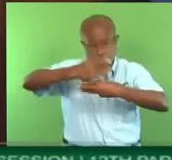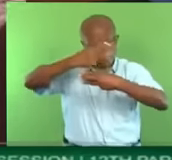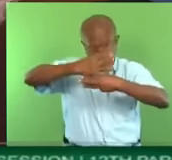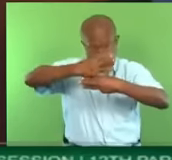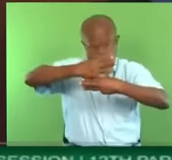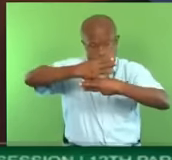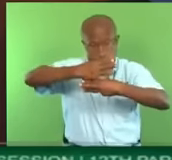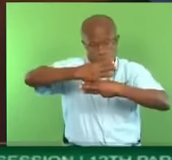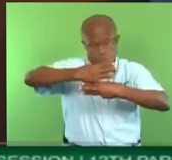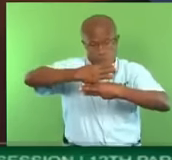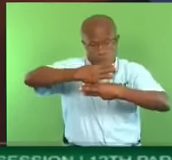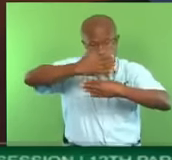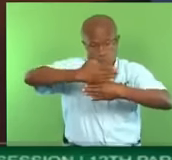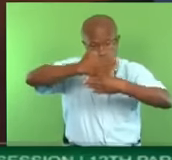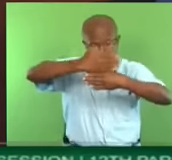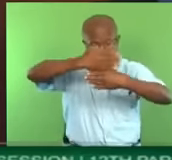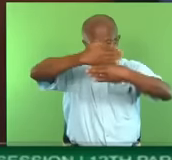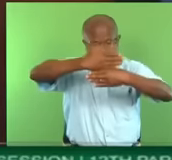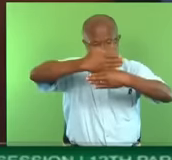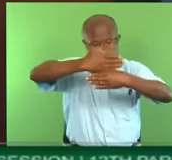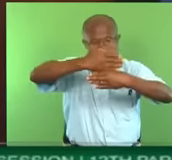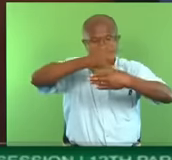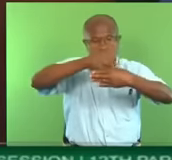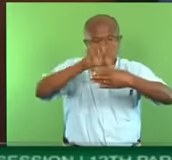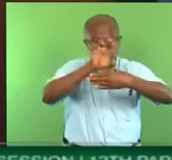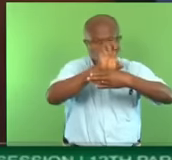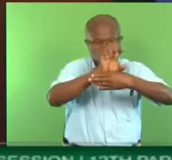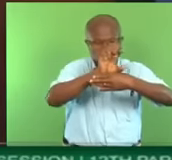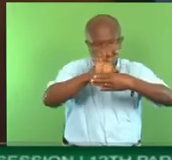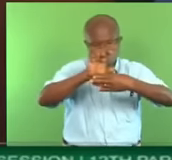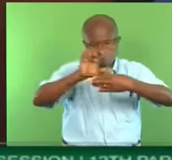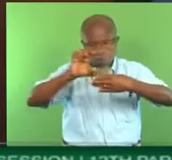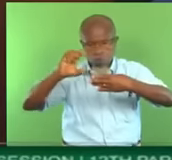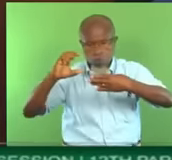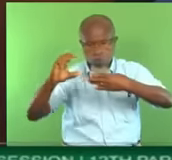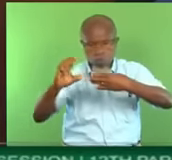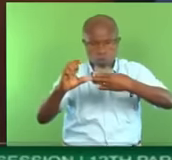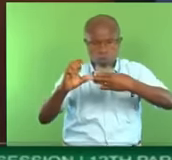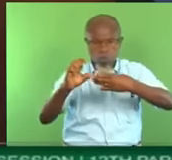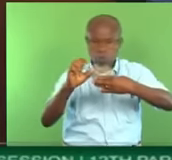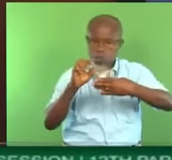Mr. Deputy Speaker, this report is telling you that no ring beams were observed. What?